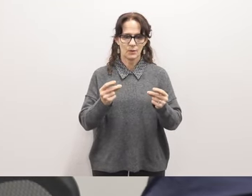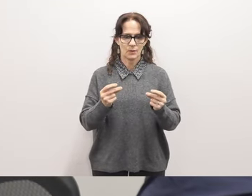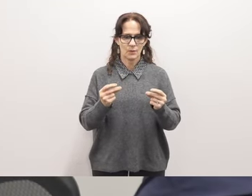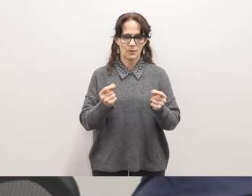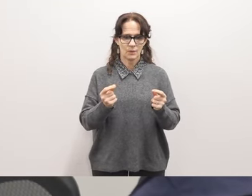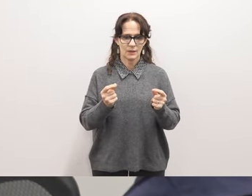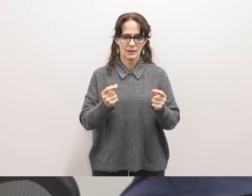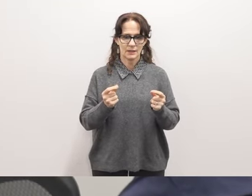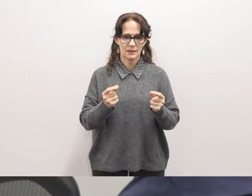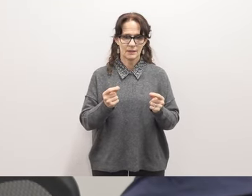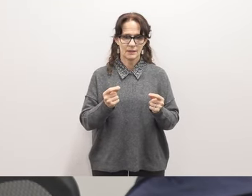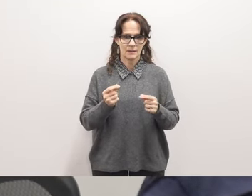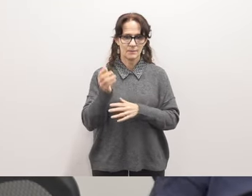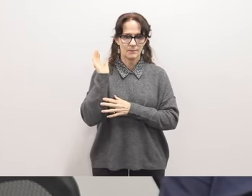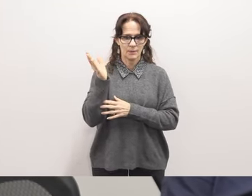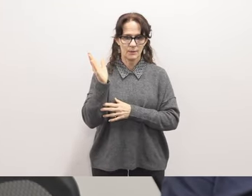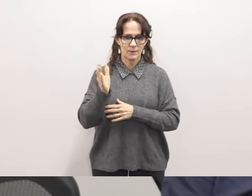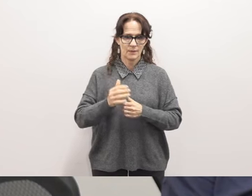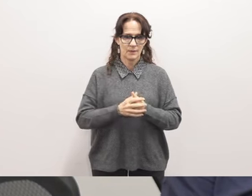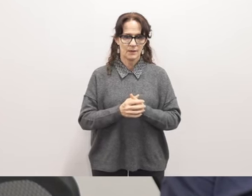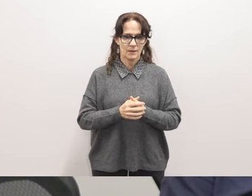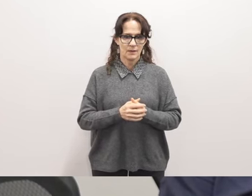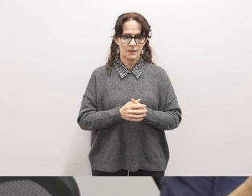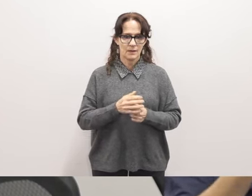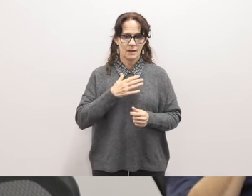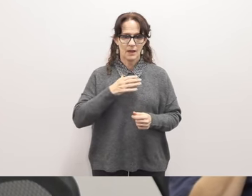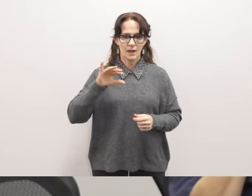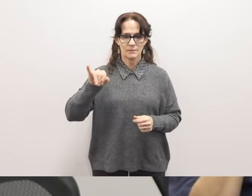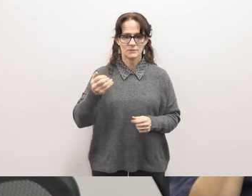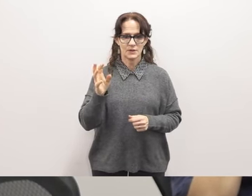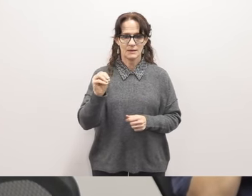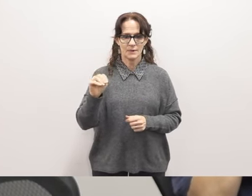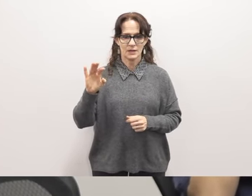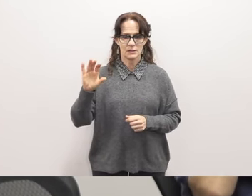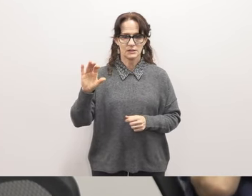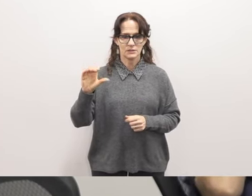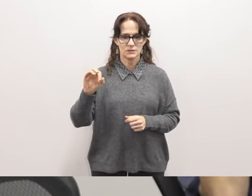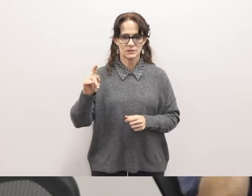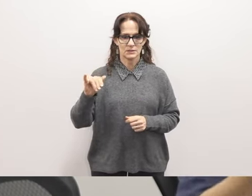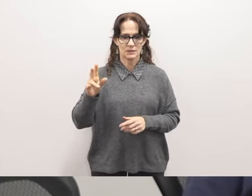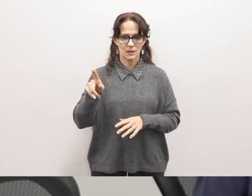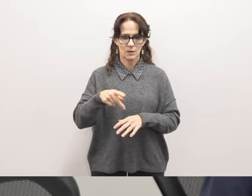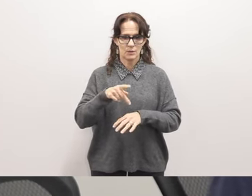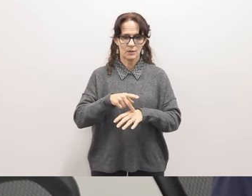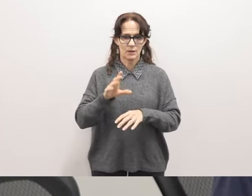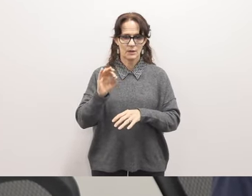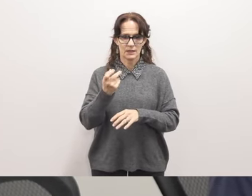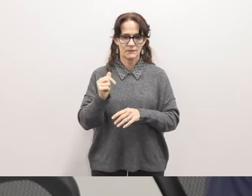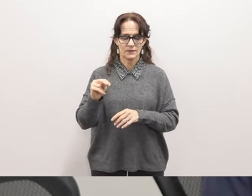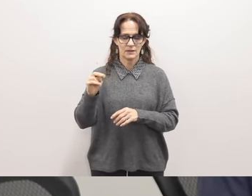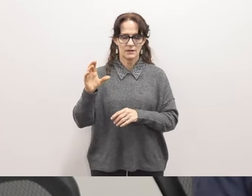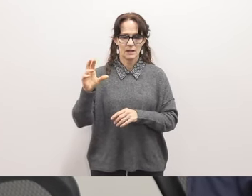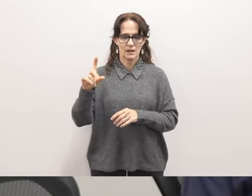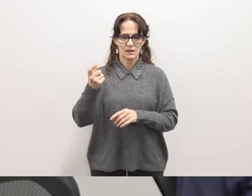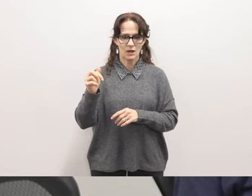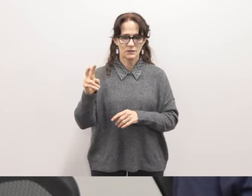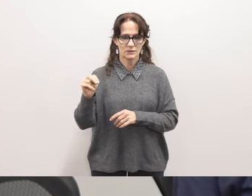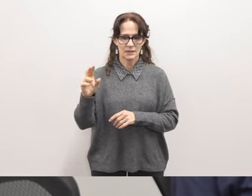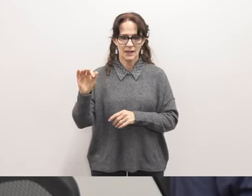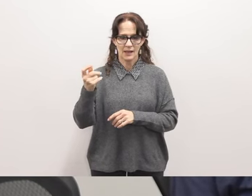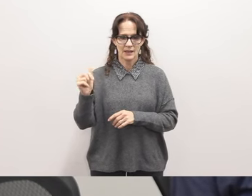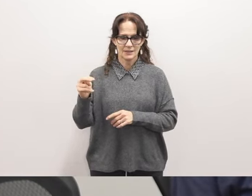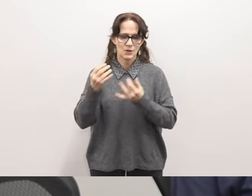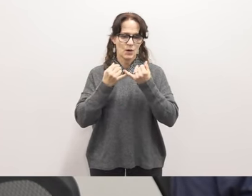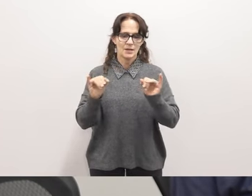um just presentation my name is jemma tashinsky i am a principal with clifton larson allen your independent audit firm